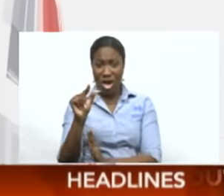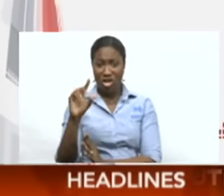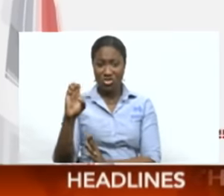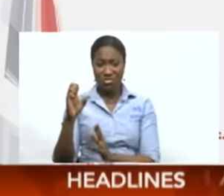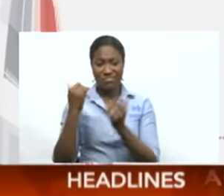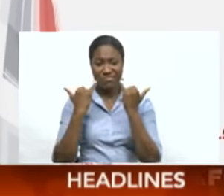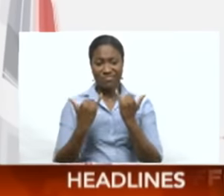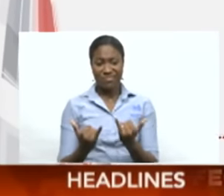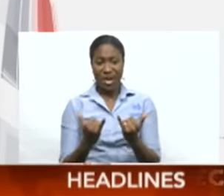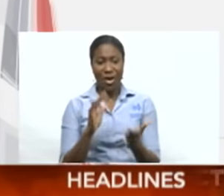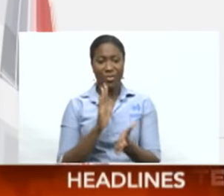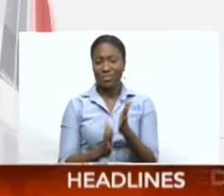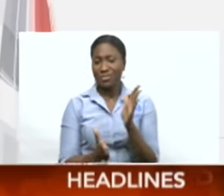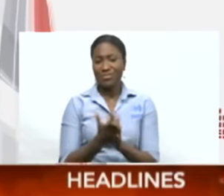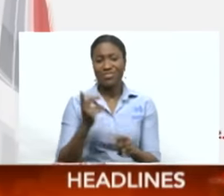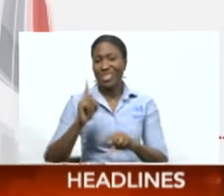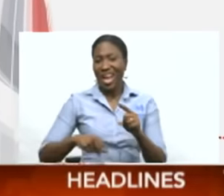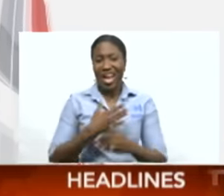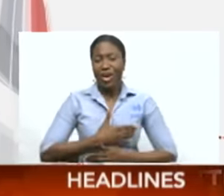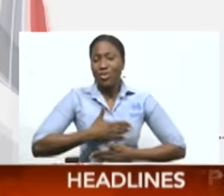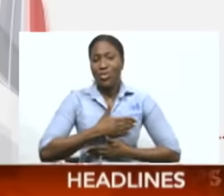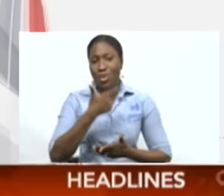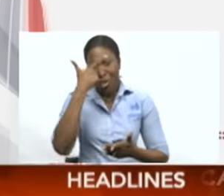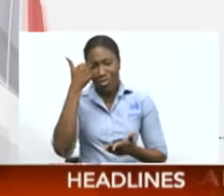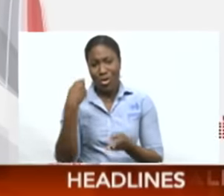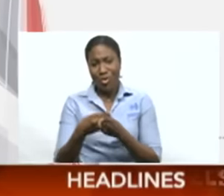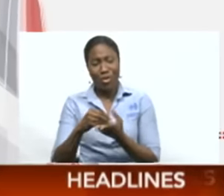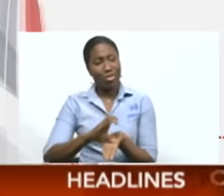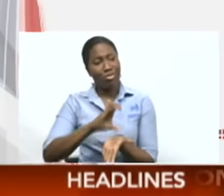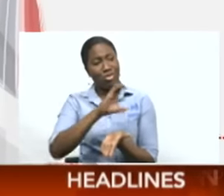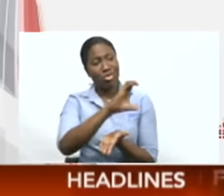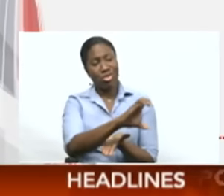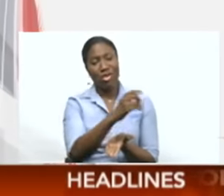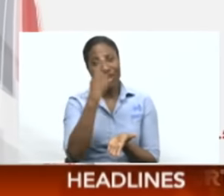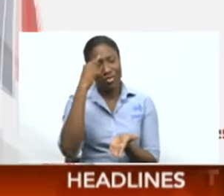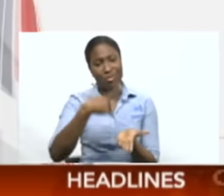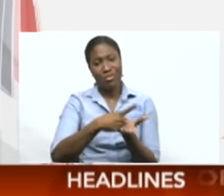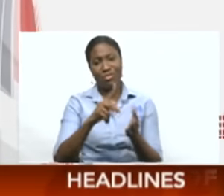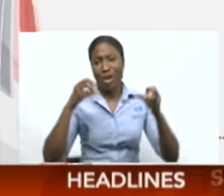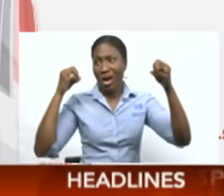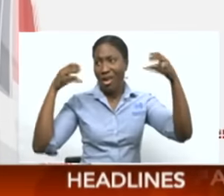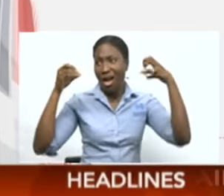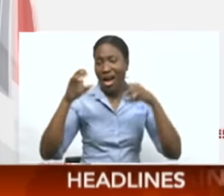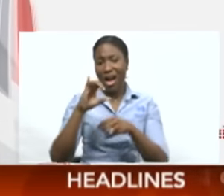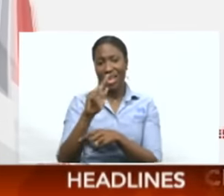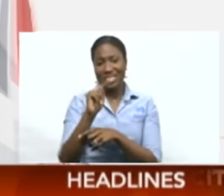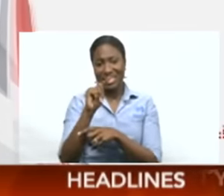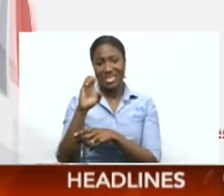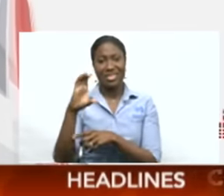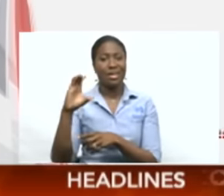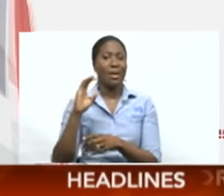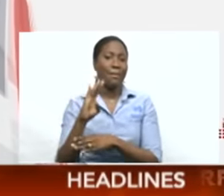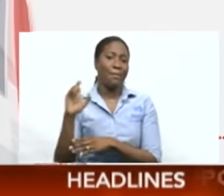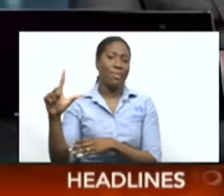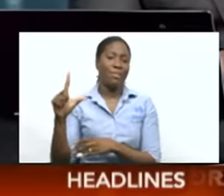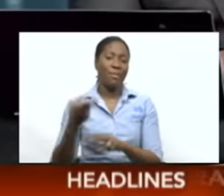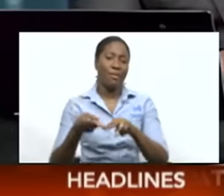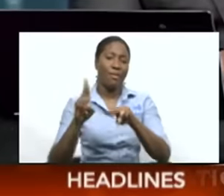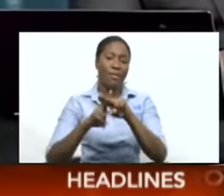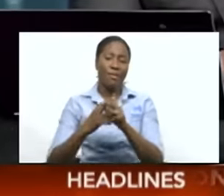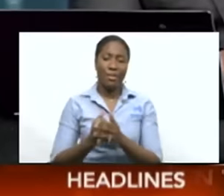the very least, part of that increase in their purchasing power is going to be eroded by the increase in the residential rates.